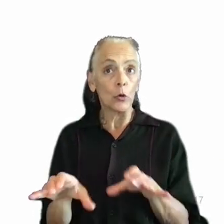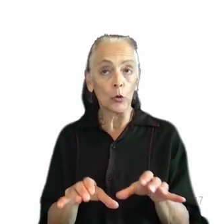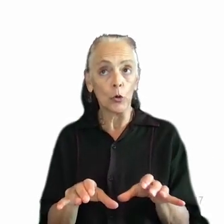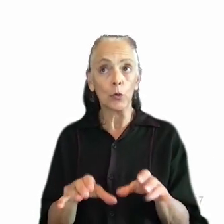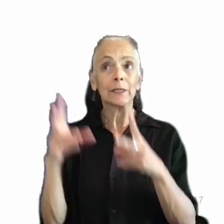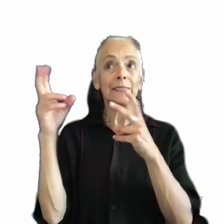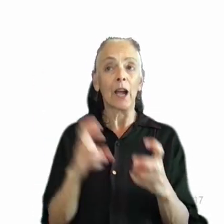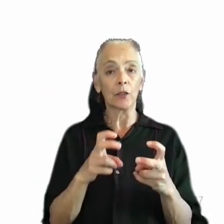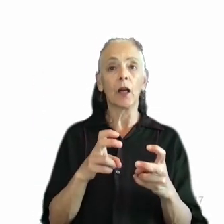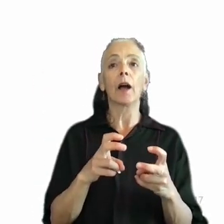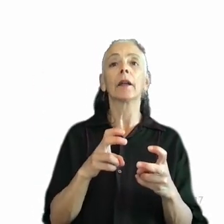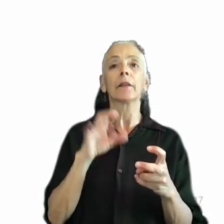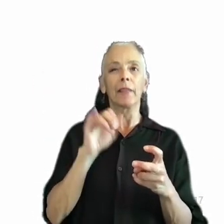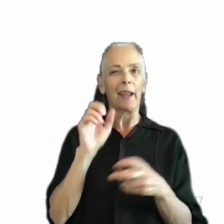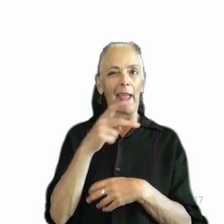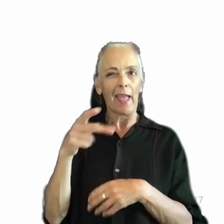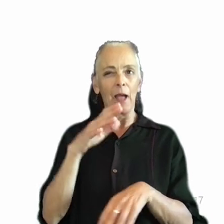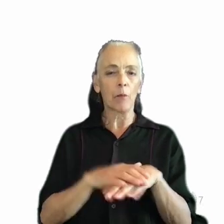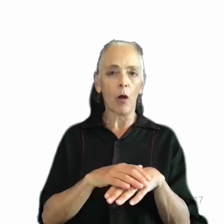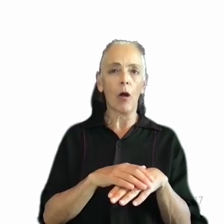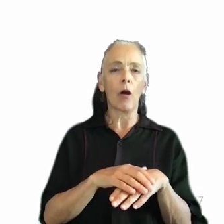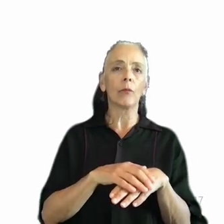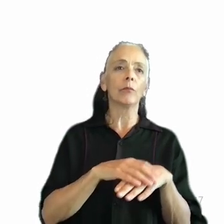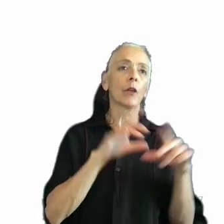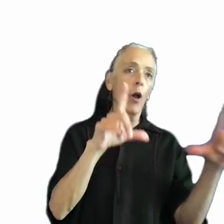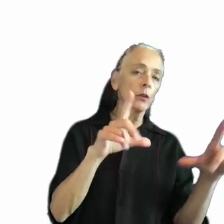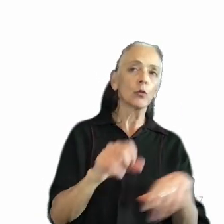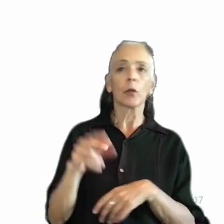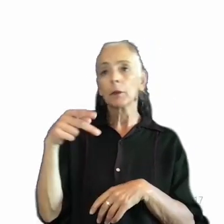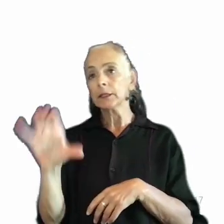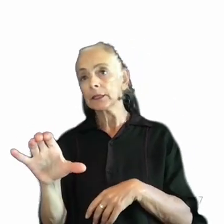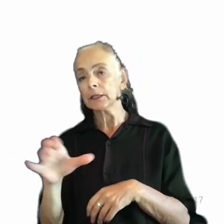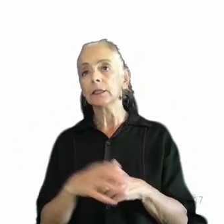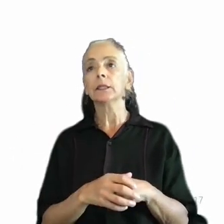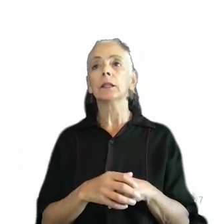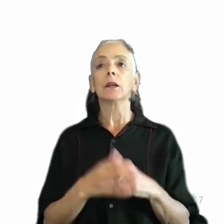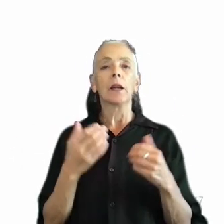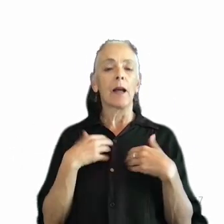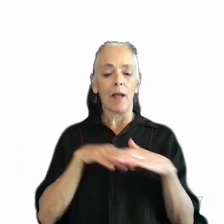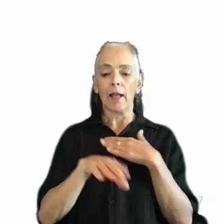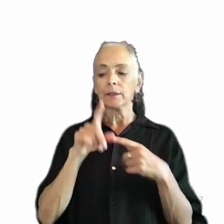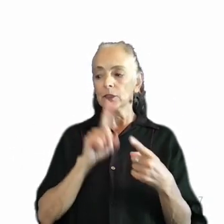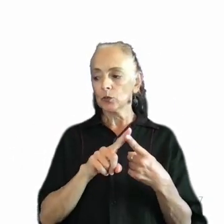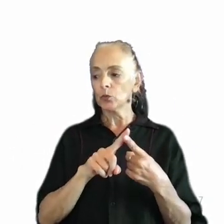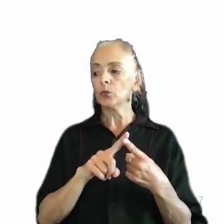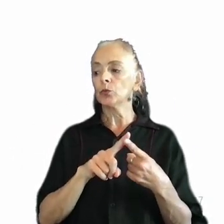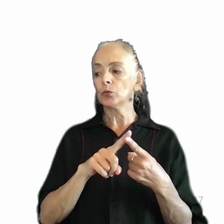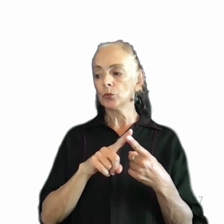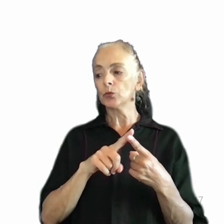Hub app on either their console or their PC, and they will get access to flights that are specific to